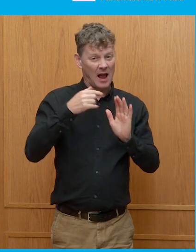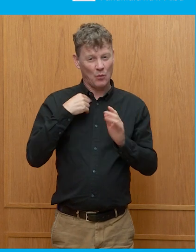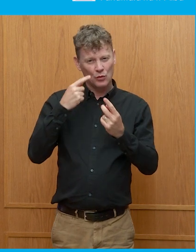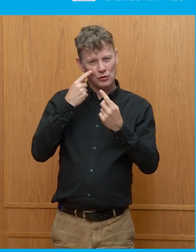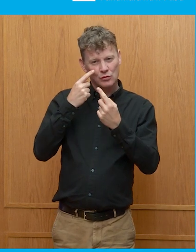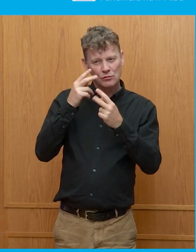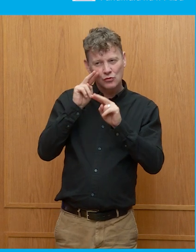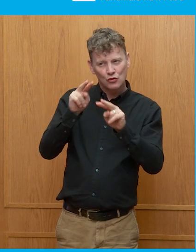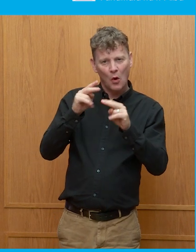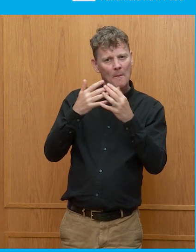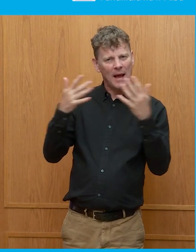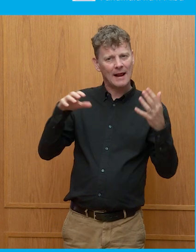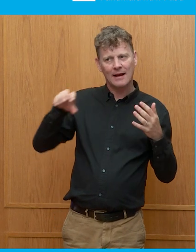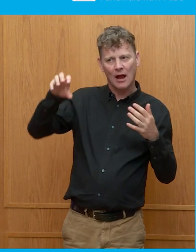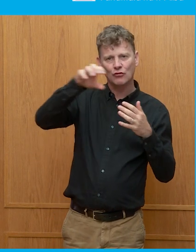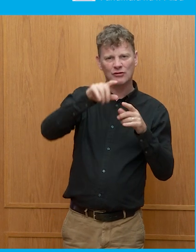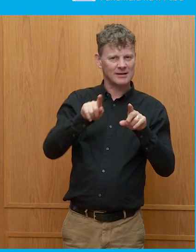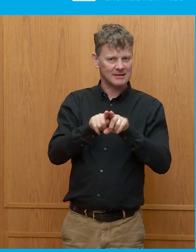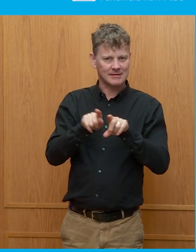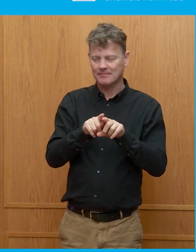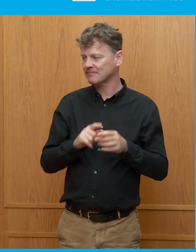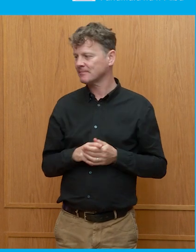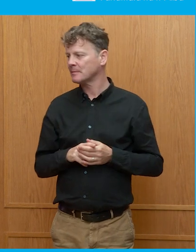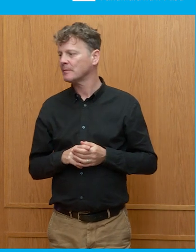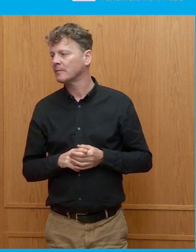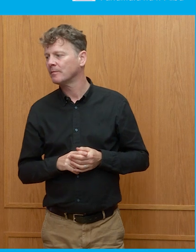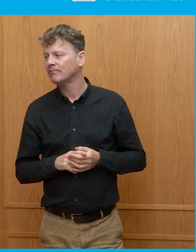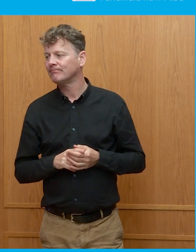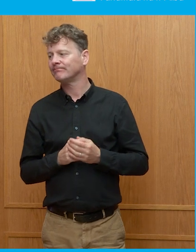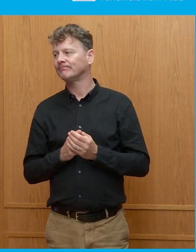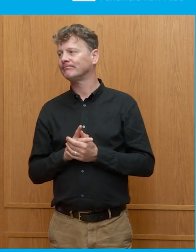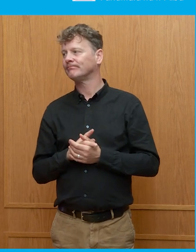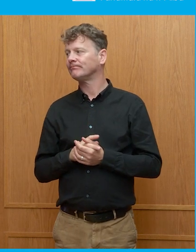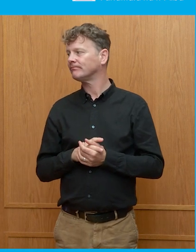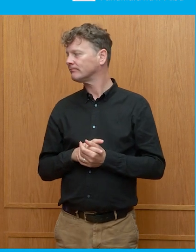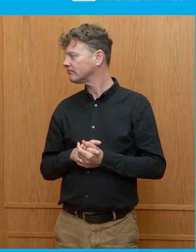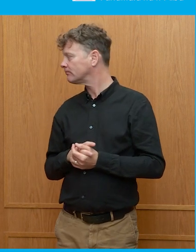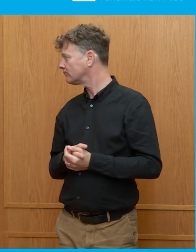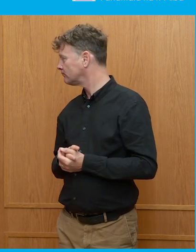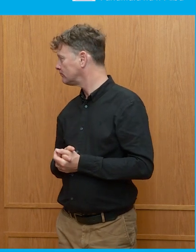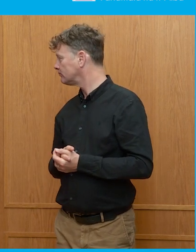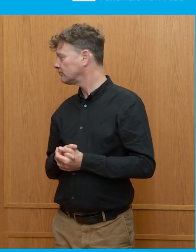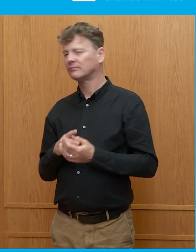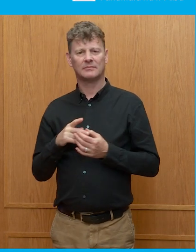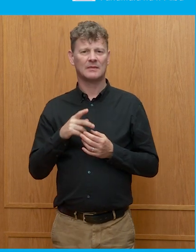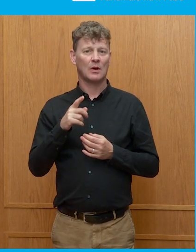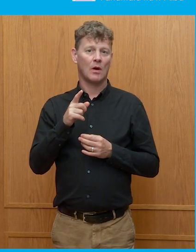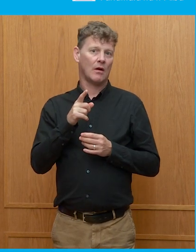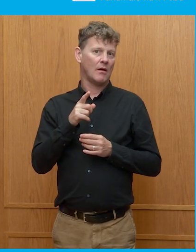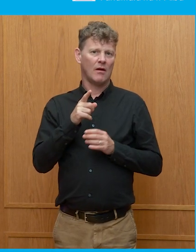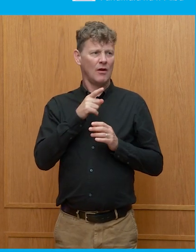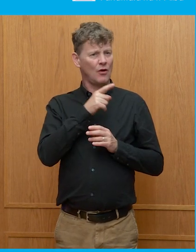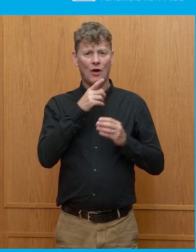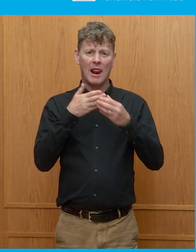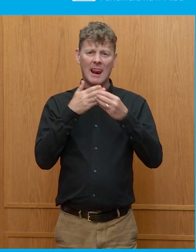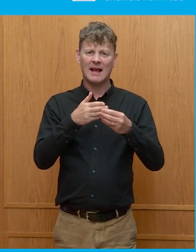And that became quite dangerous. Jason? I was just thinking it must have been so nice to have had a leader who took charge